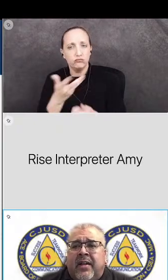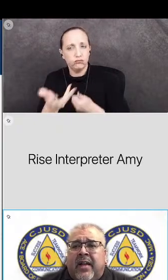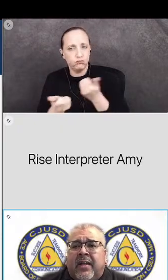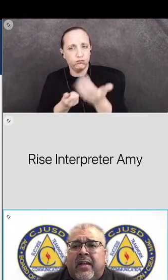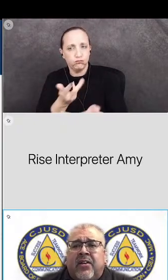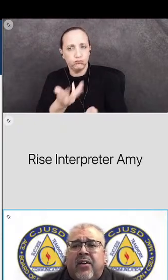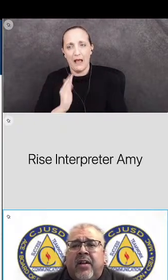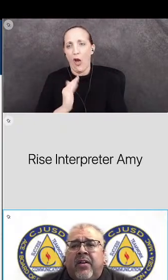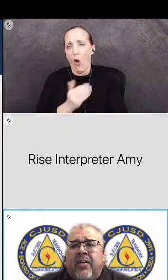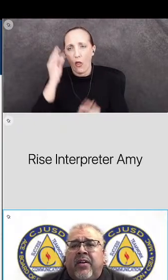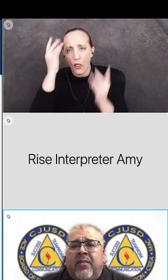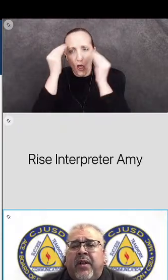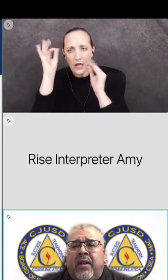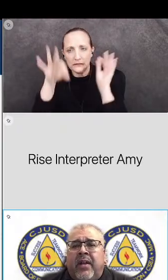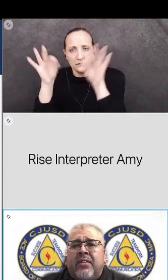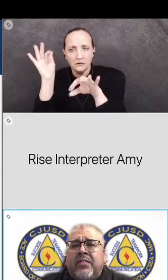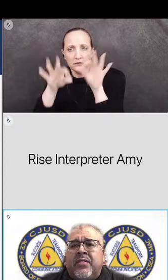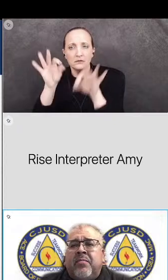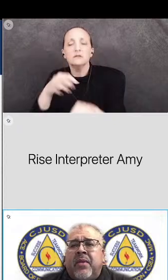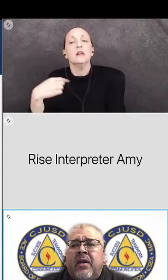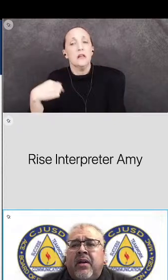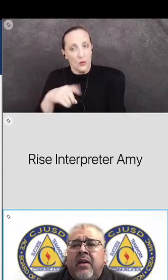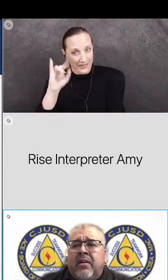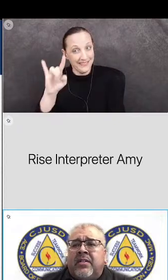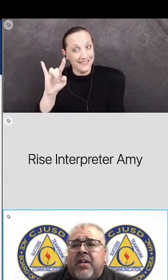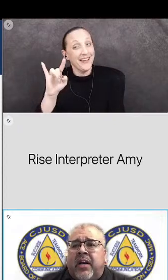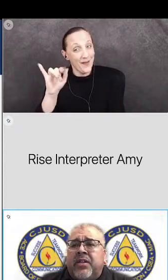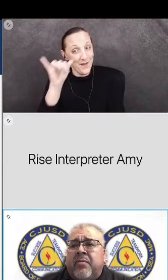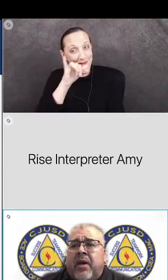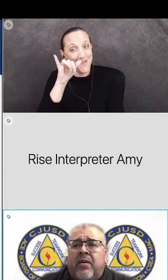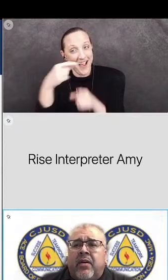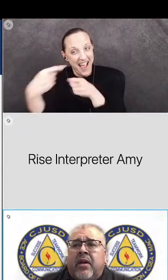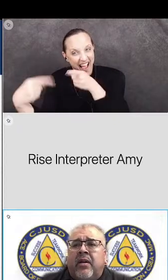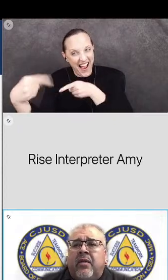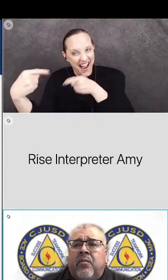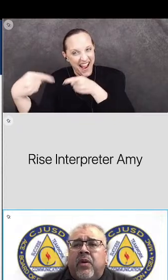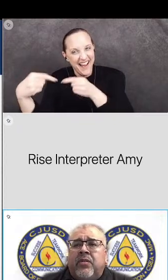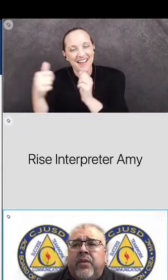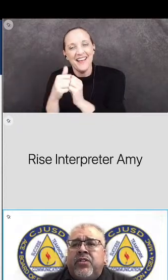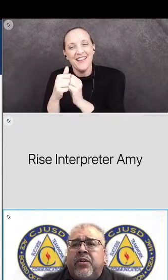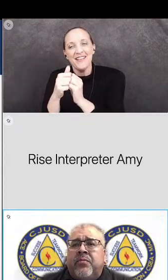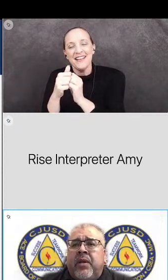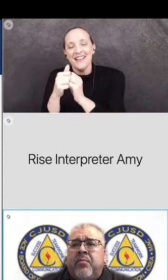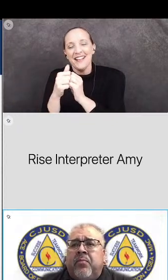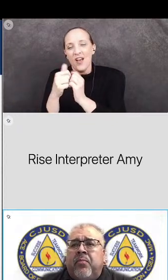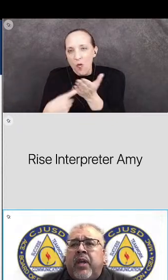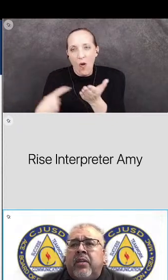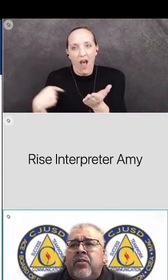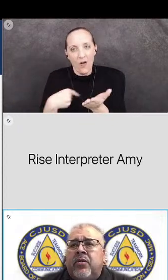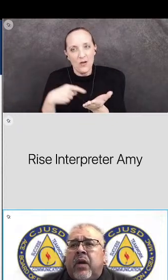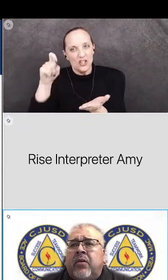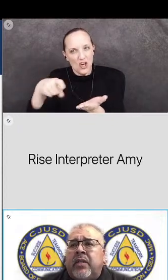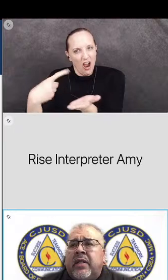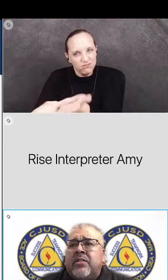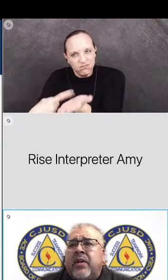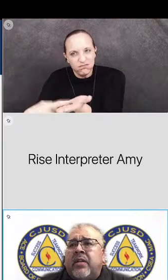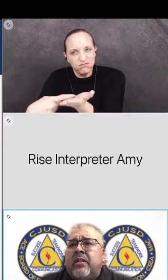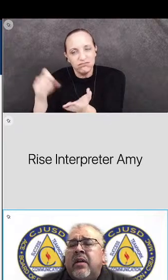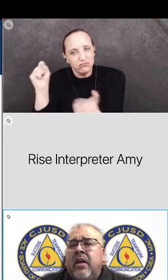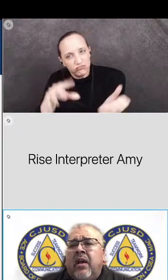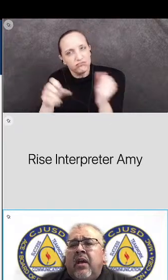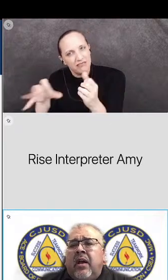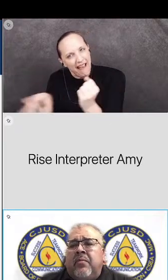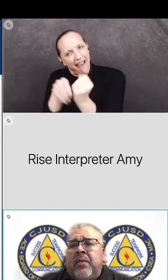thoughts and uh like i said earlier you know we did get into some uh discussion about uh what we should be bringing to our